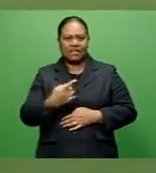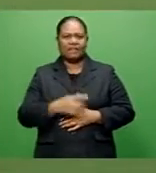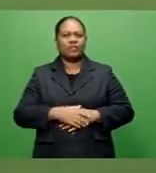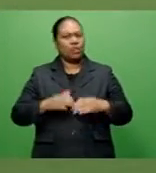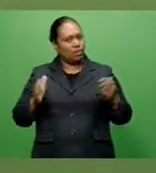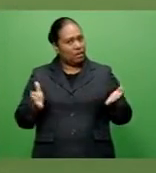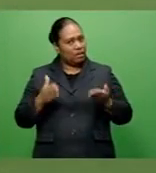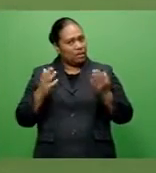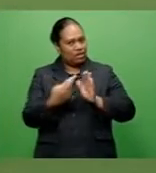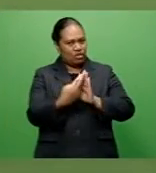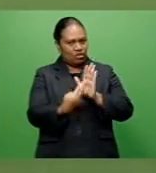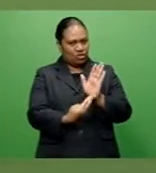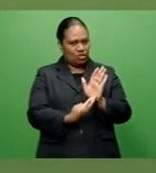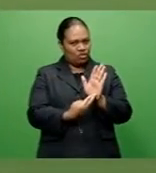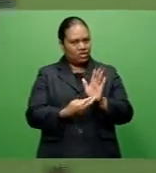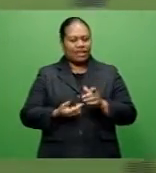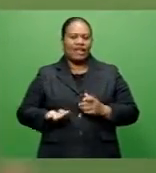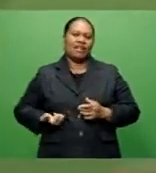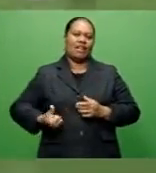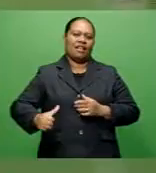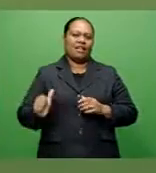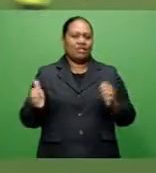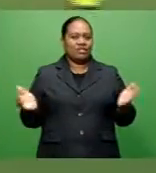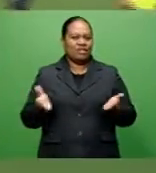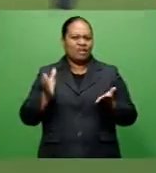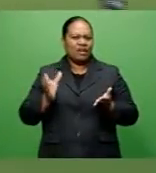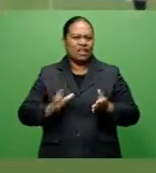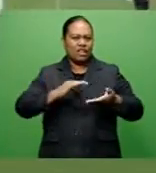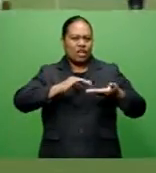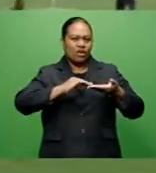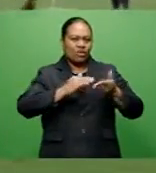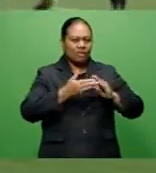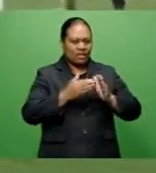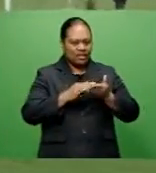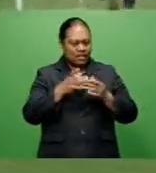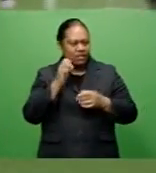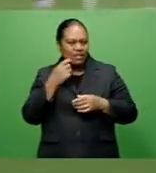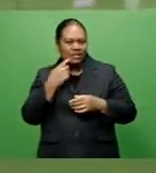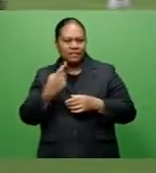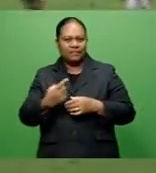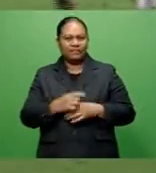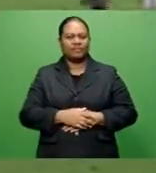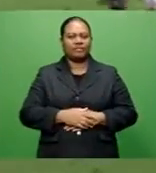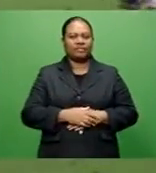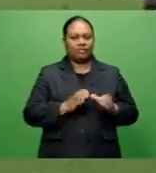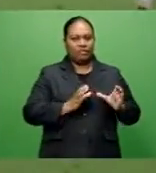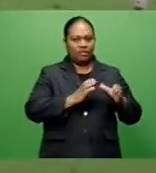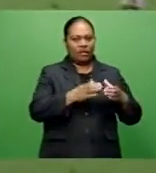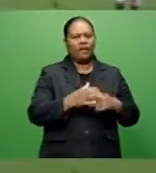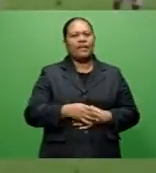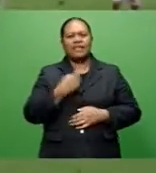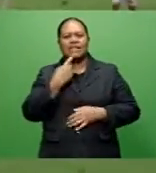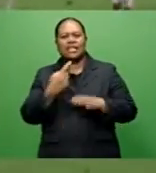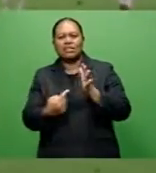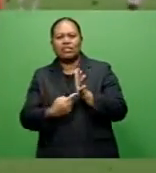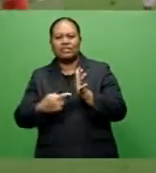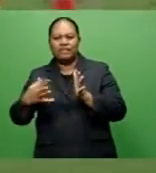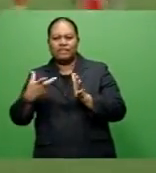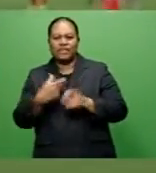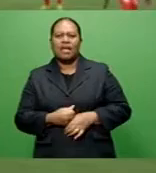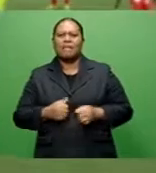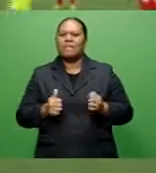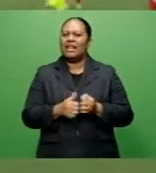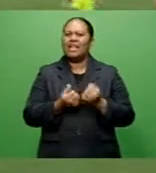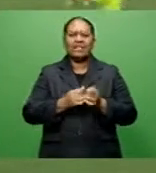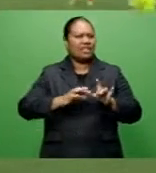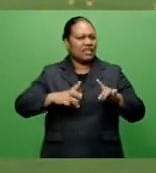play by the rules and let the Player Status Committee deal with them accordingly. In the case of Tuibuna, he says there are a lot of factors involved